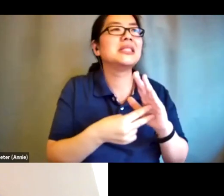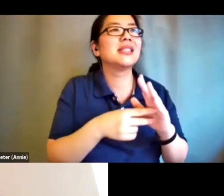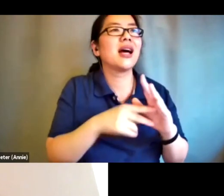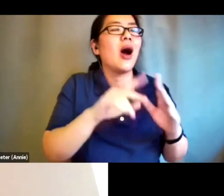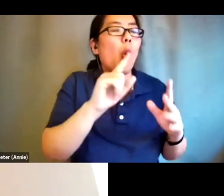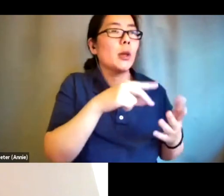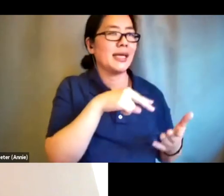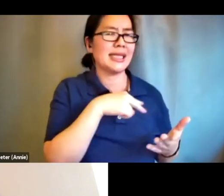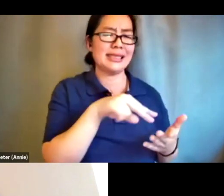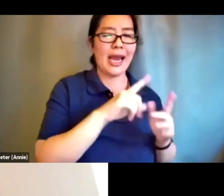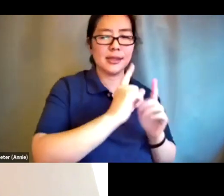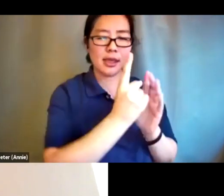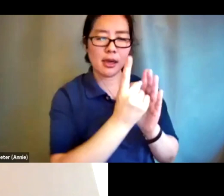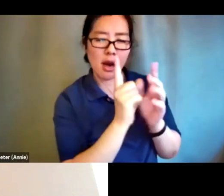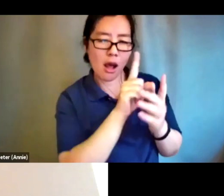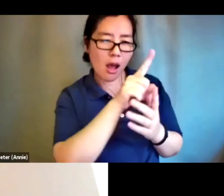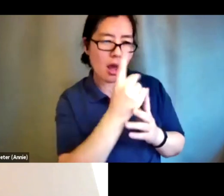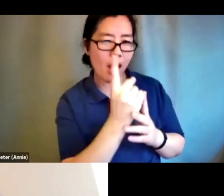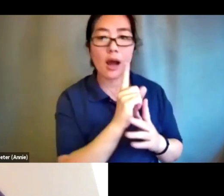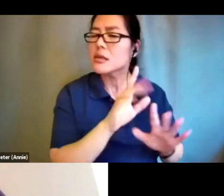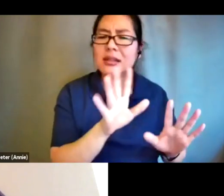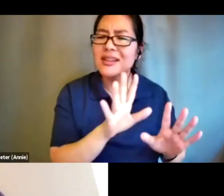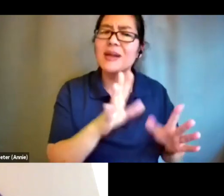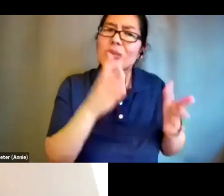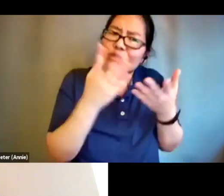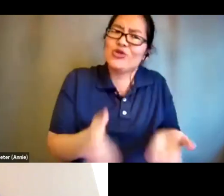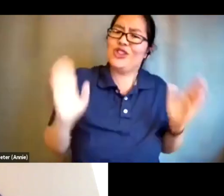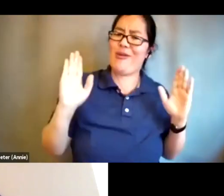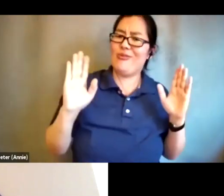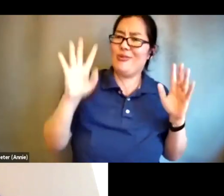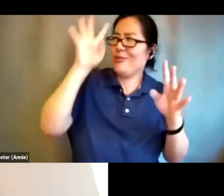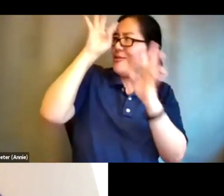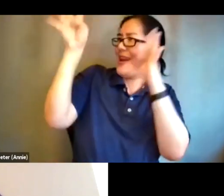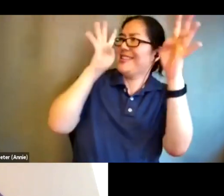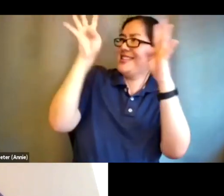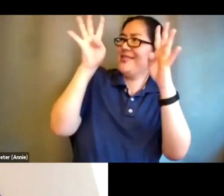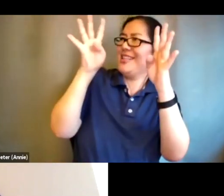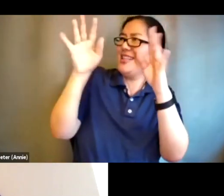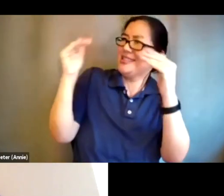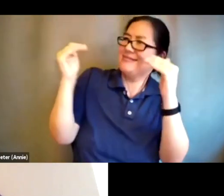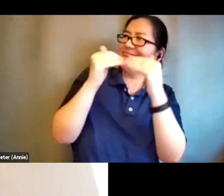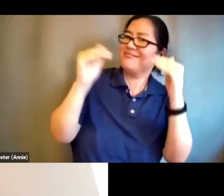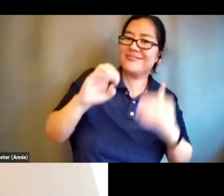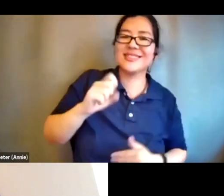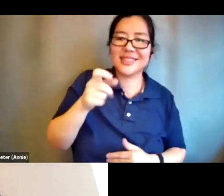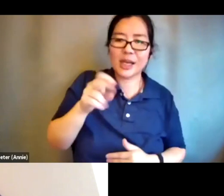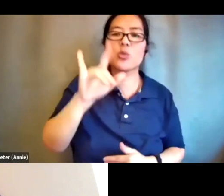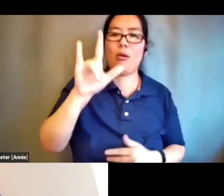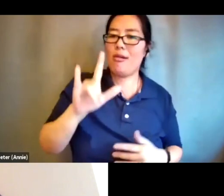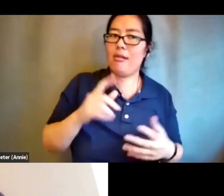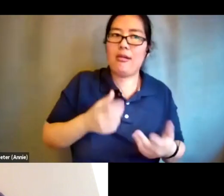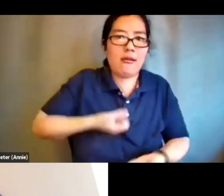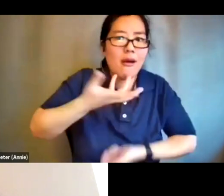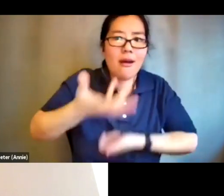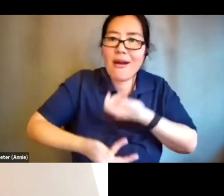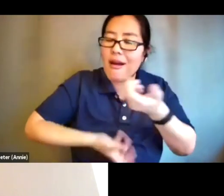i think creativity is a very sexual thing for me like the act of creating is very uh